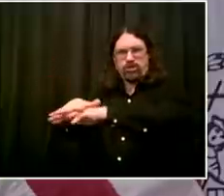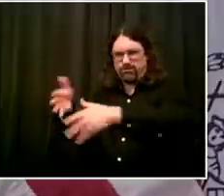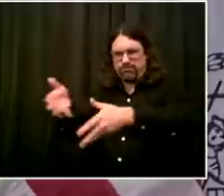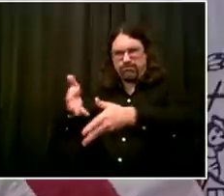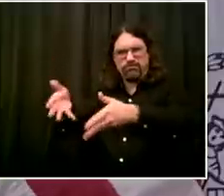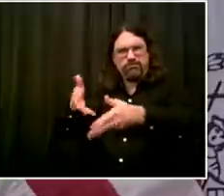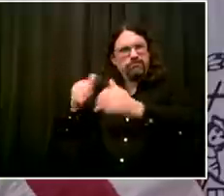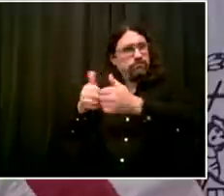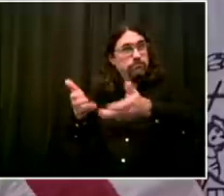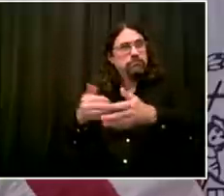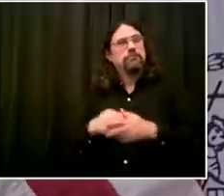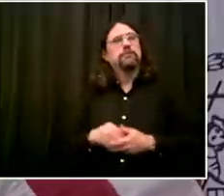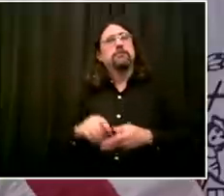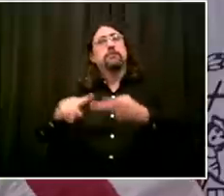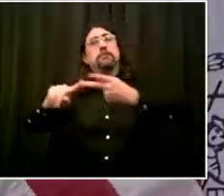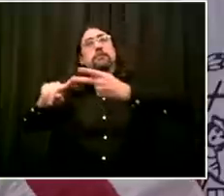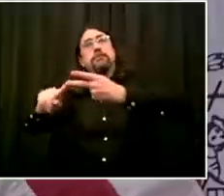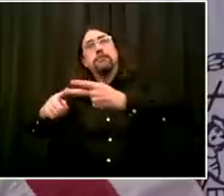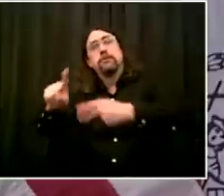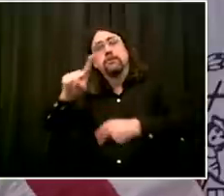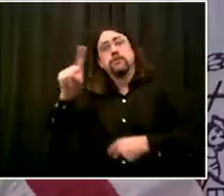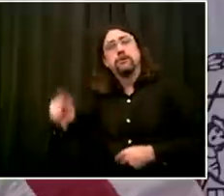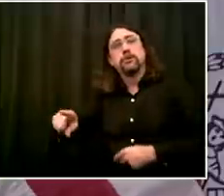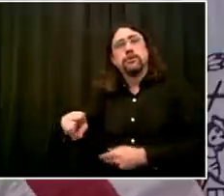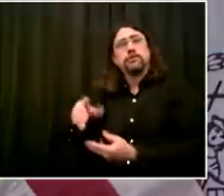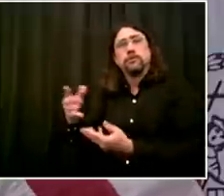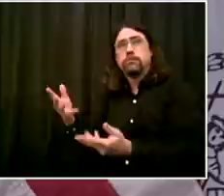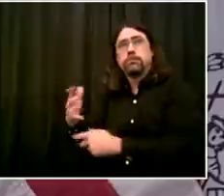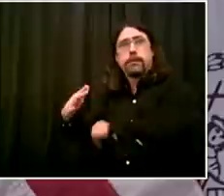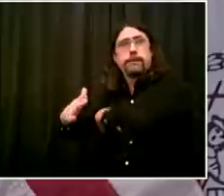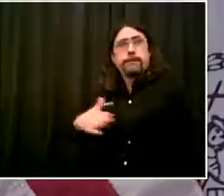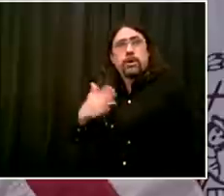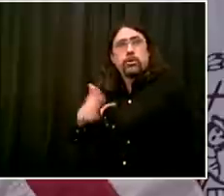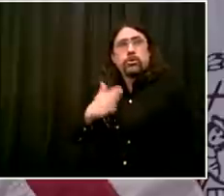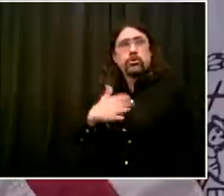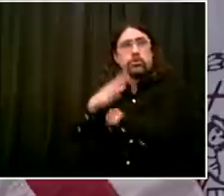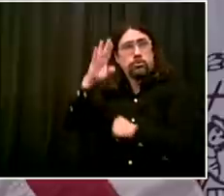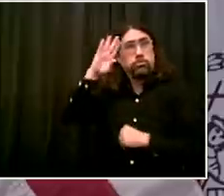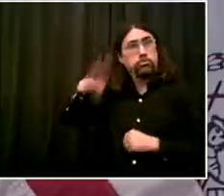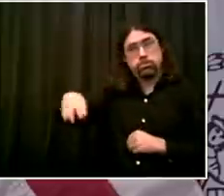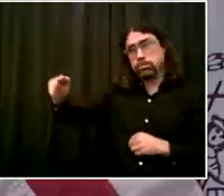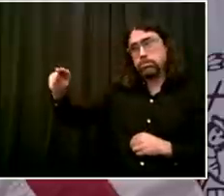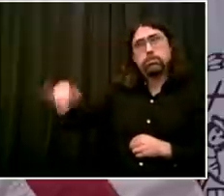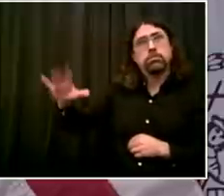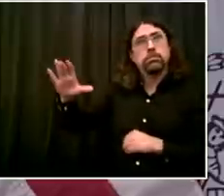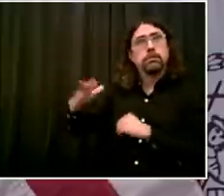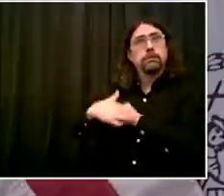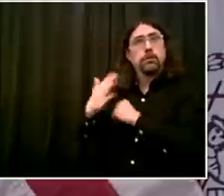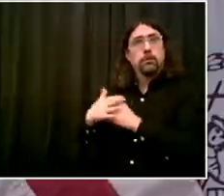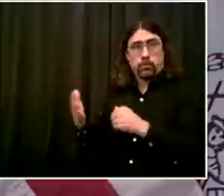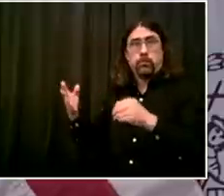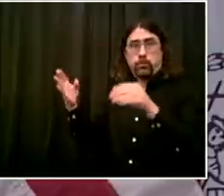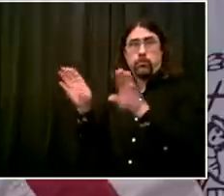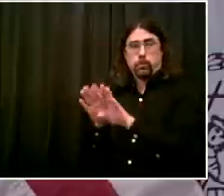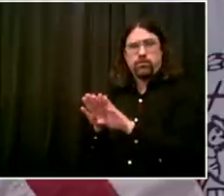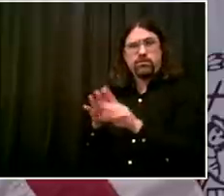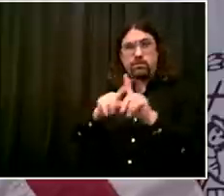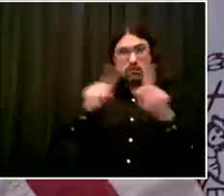Matt, look, I, first of all, I do, I do believe that people make their own choices and I respect that. But